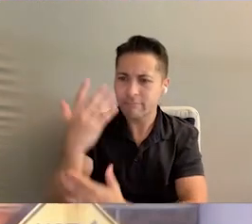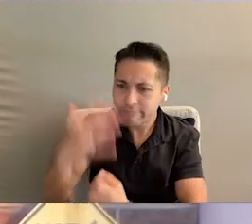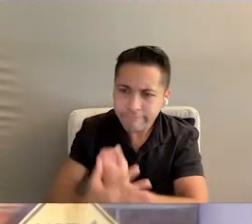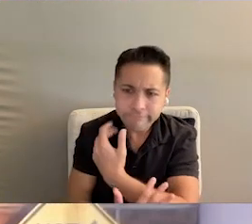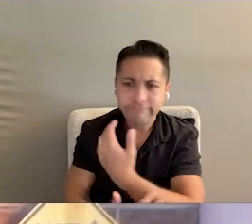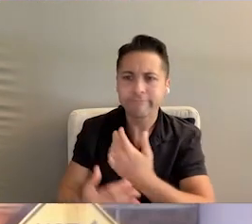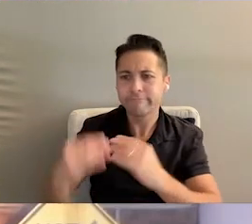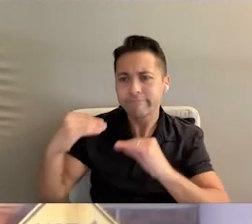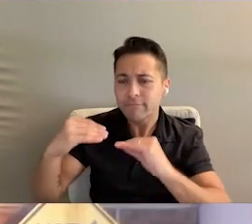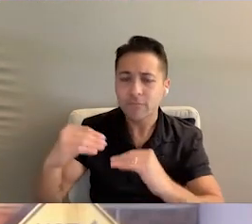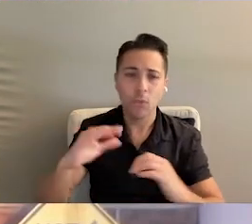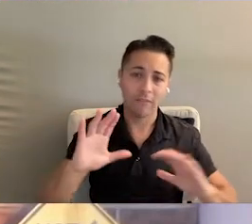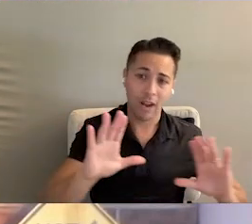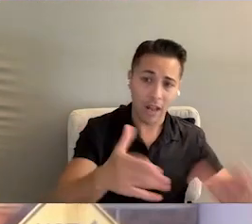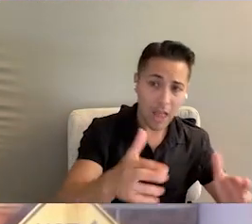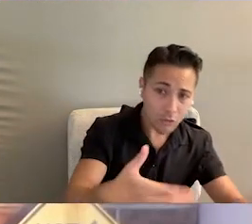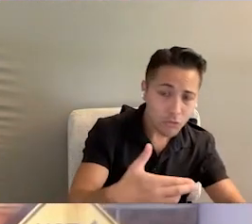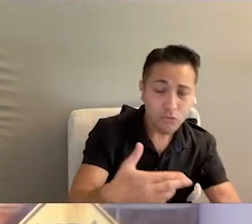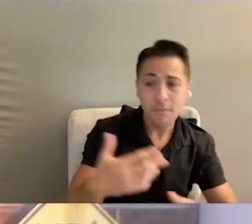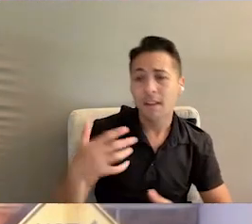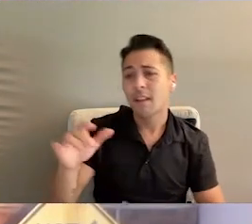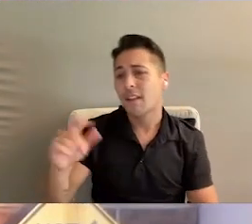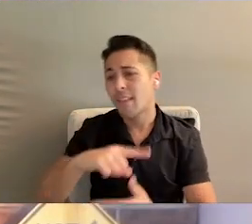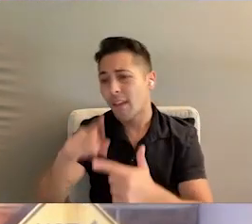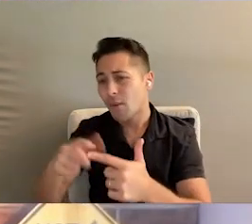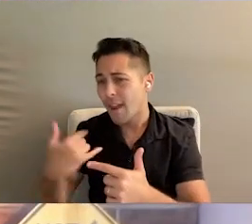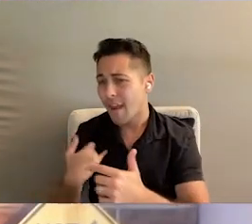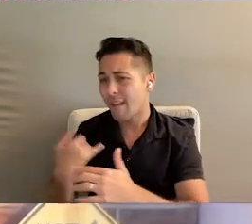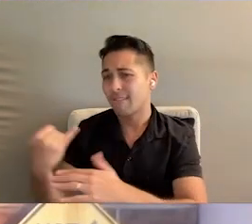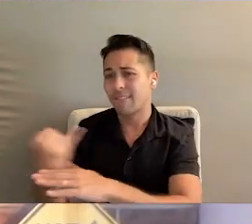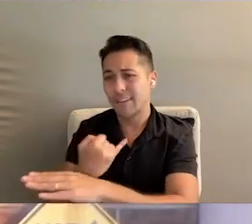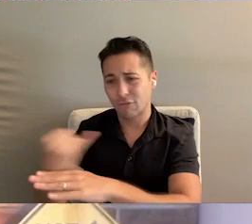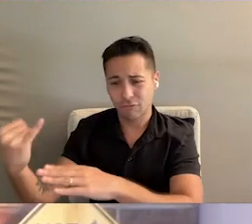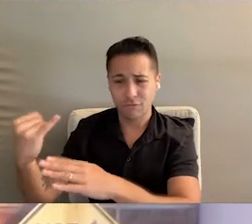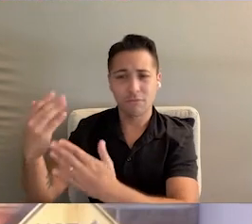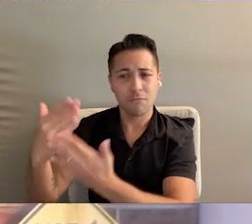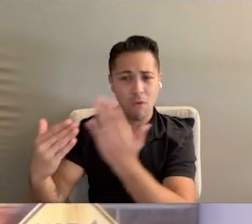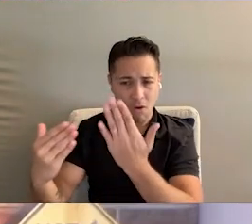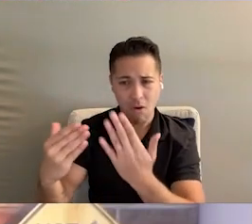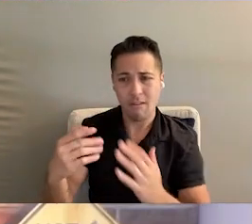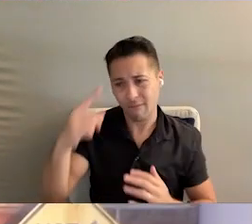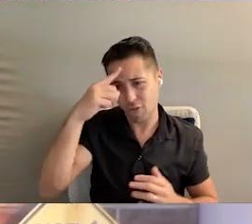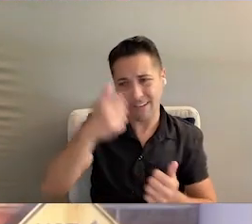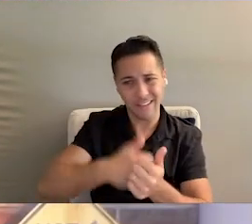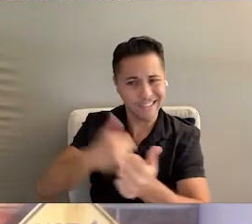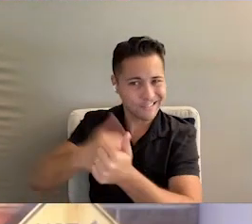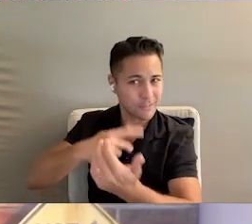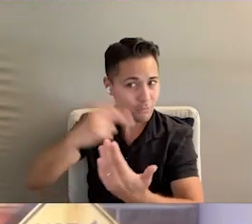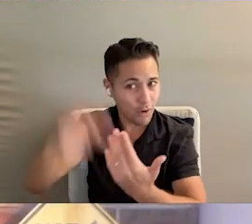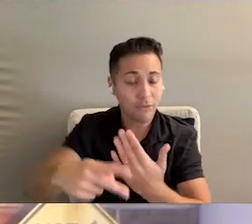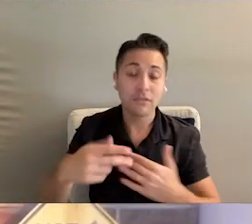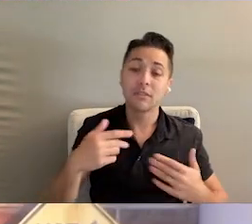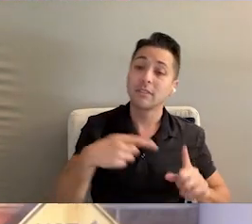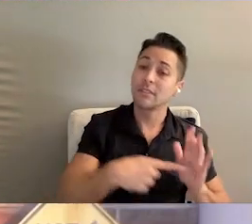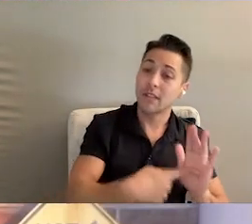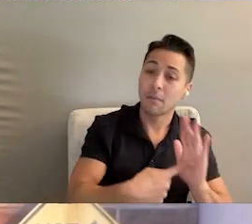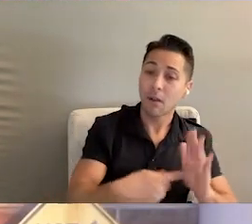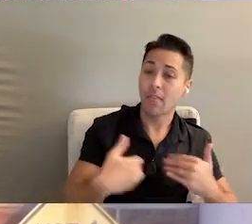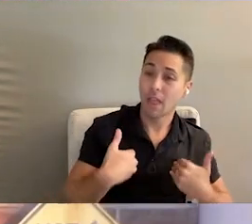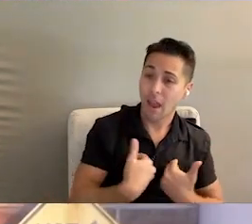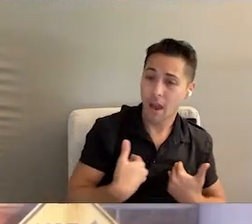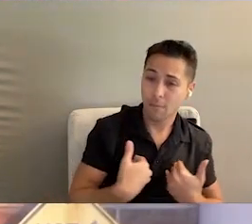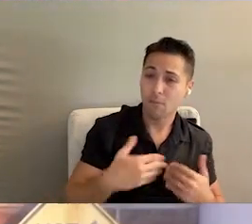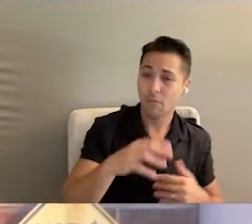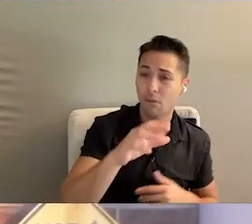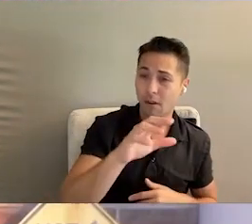-on instruction. So, there's a classroom component and then there's an externship or internship component in each of these programs. So, for example, the animal care